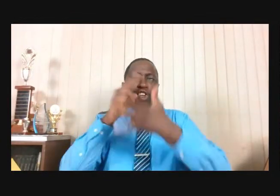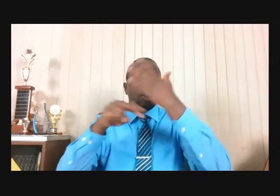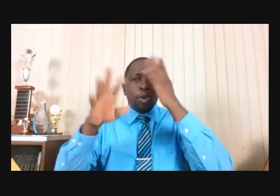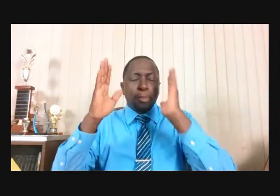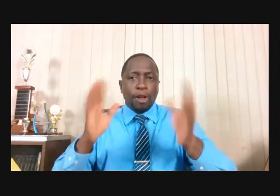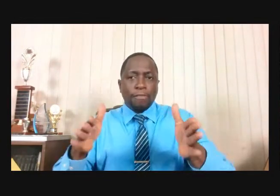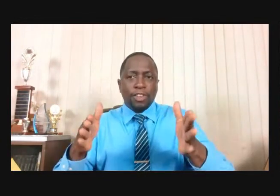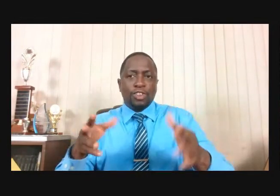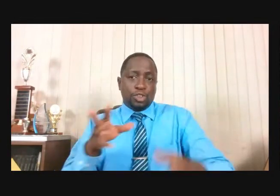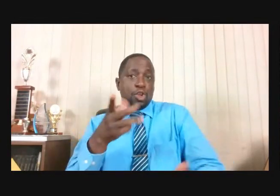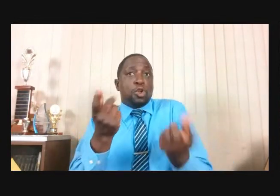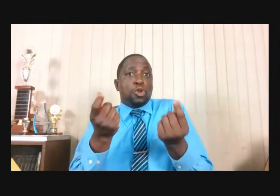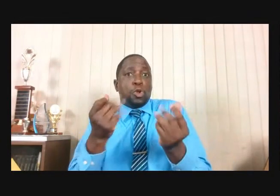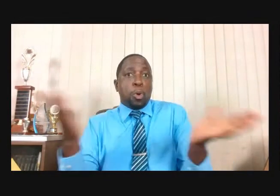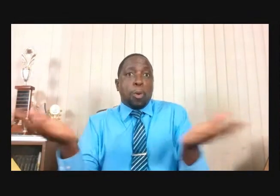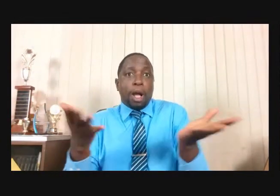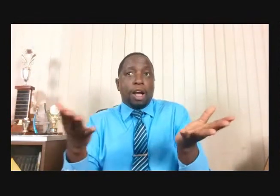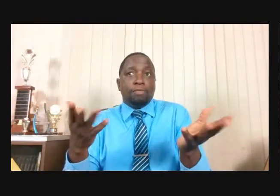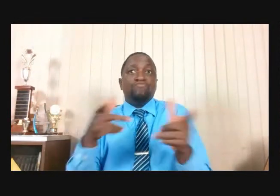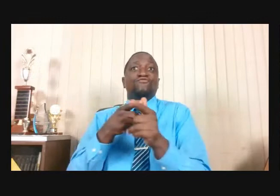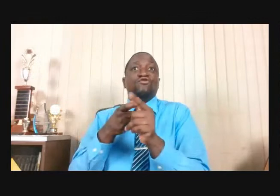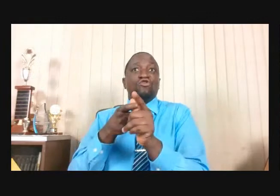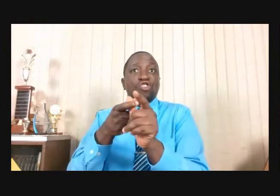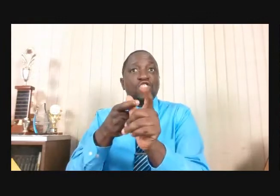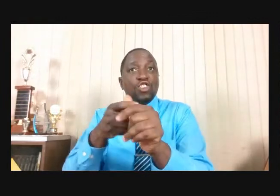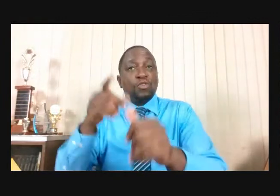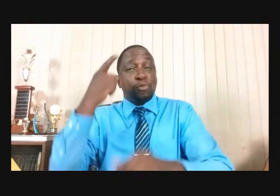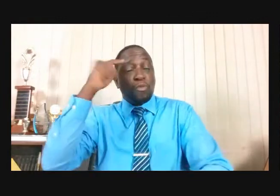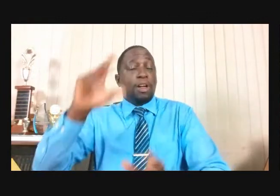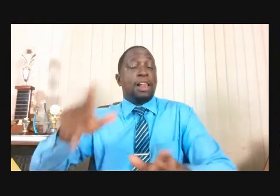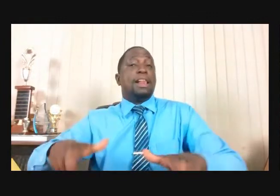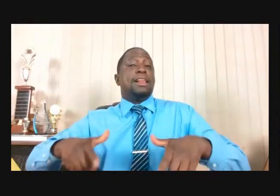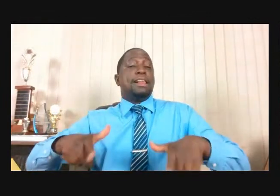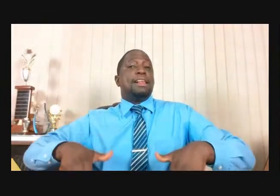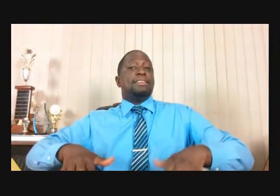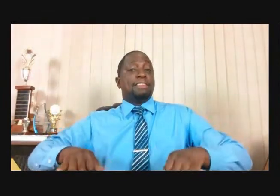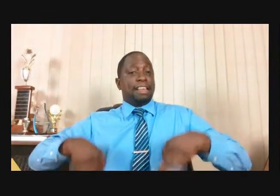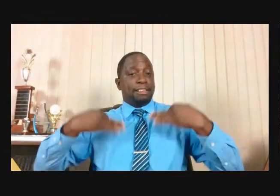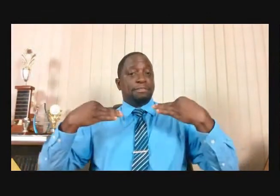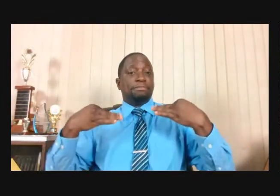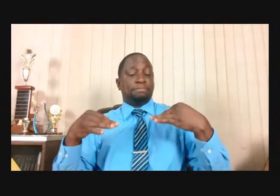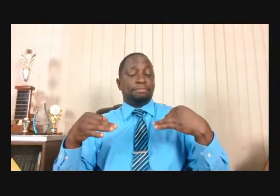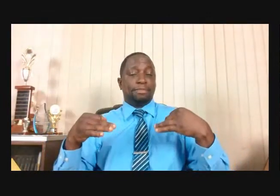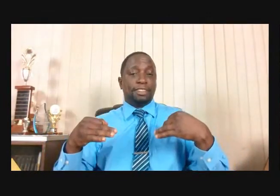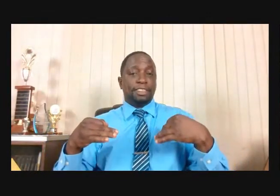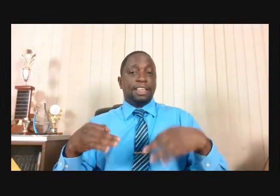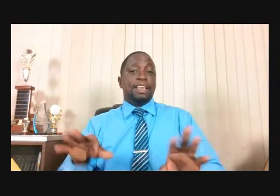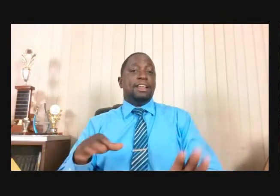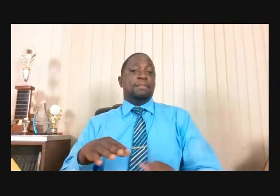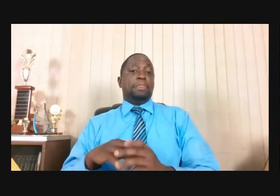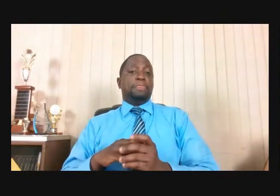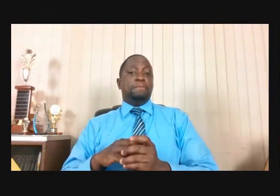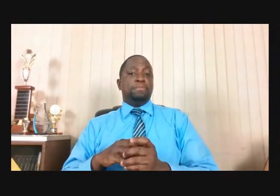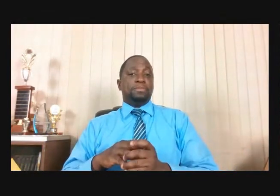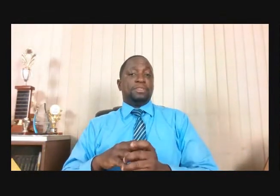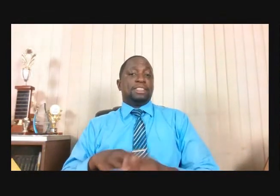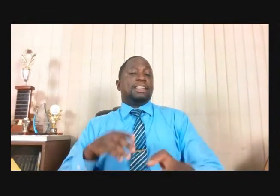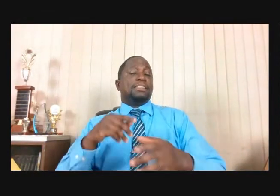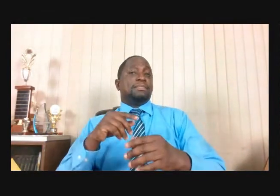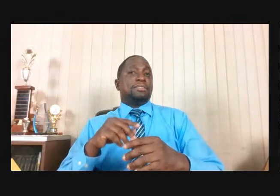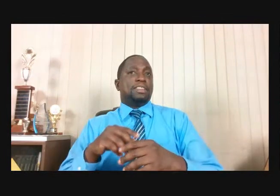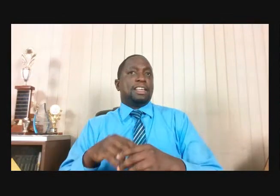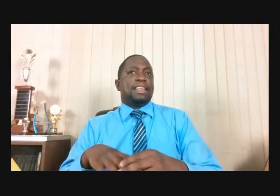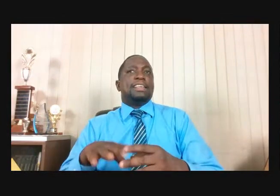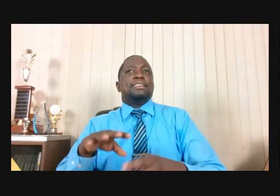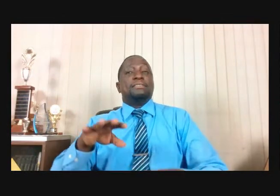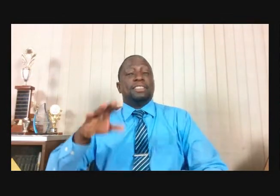Servant There At This Point In The Story Elijah Meets